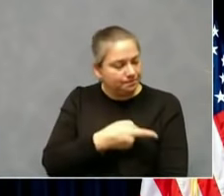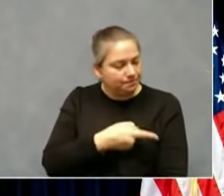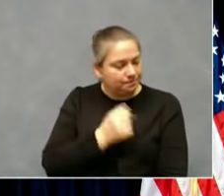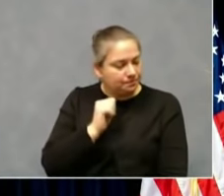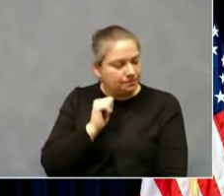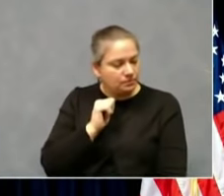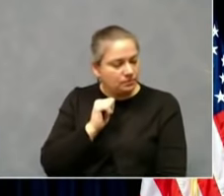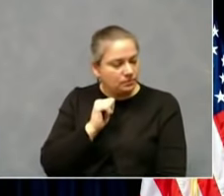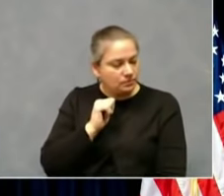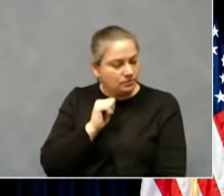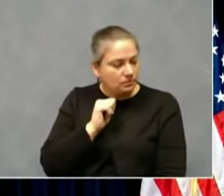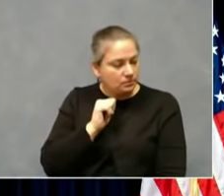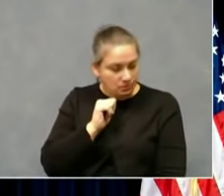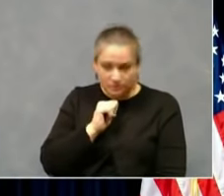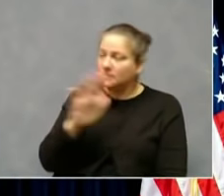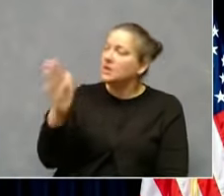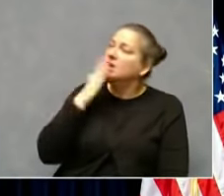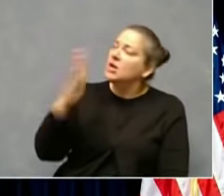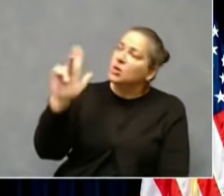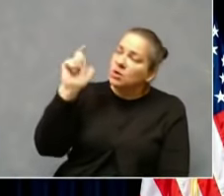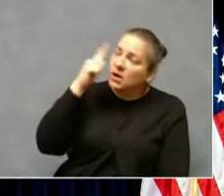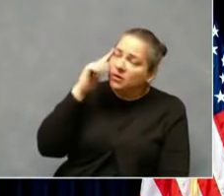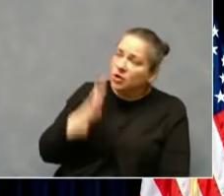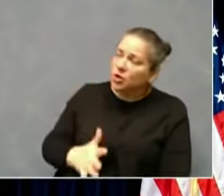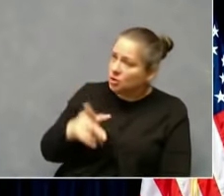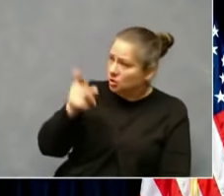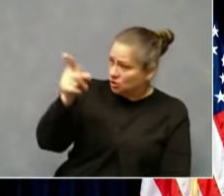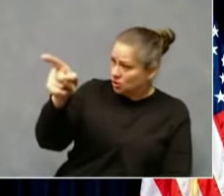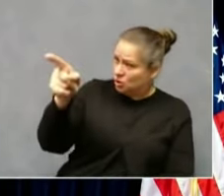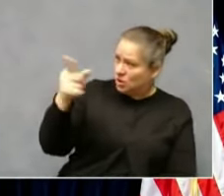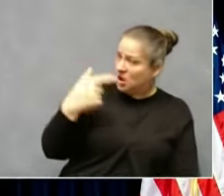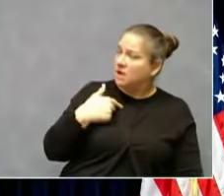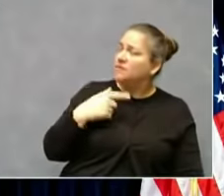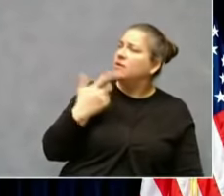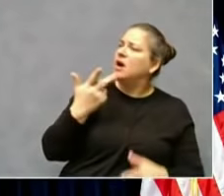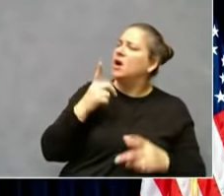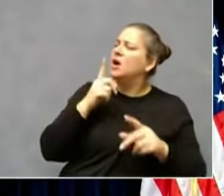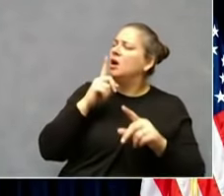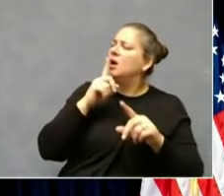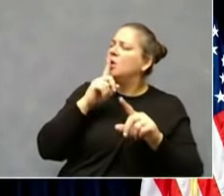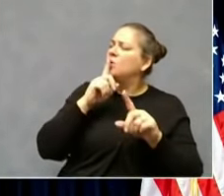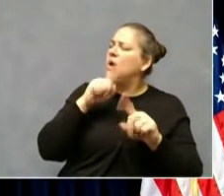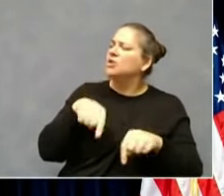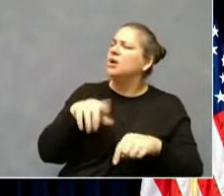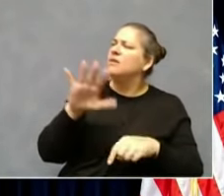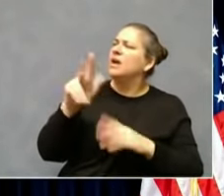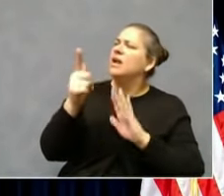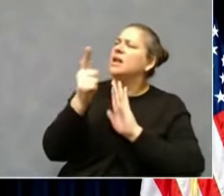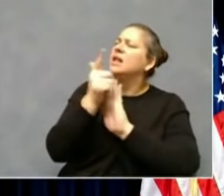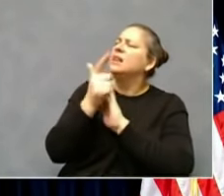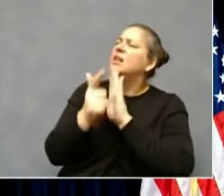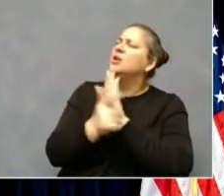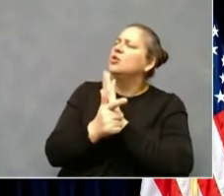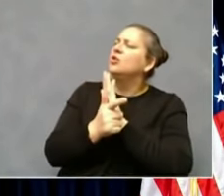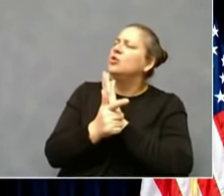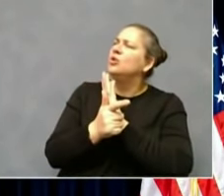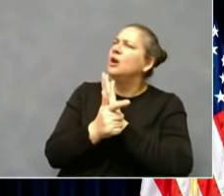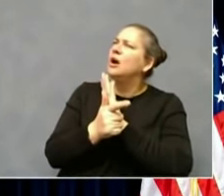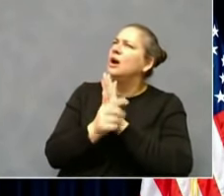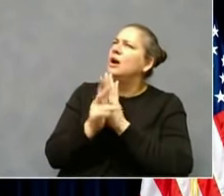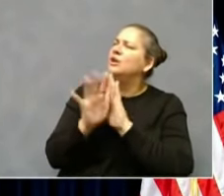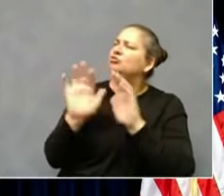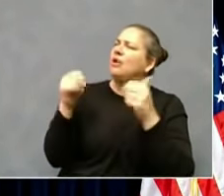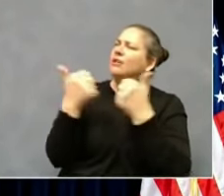Thanks, Governor. Do you have a reaction to the legal challenge of certain private school, K-12 schools,